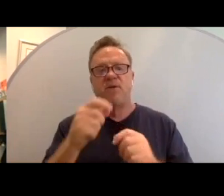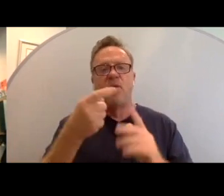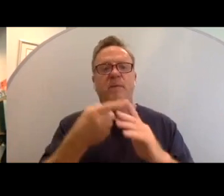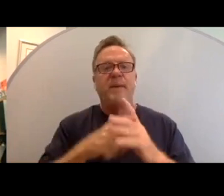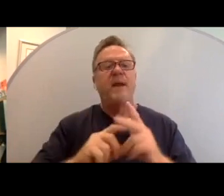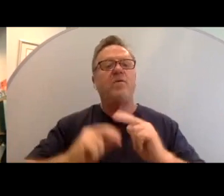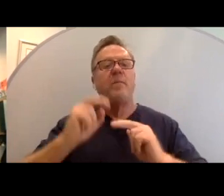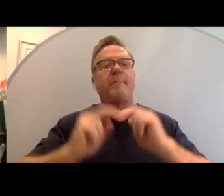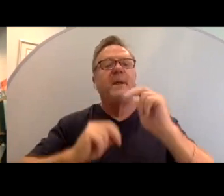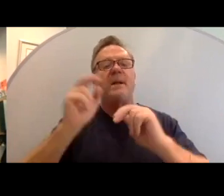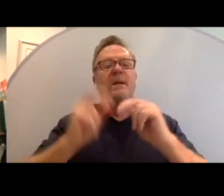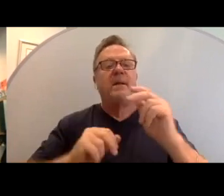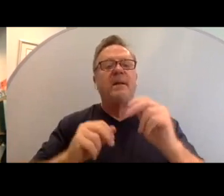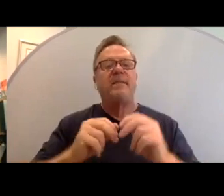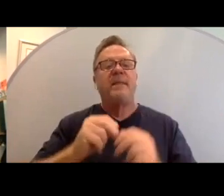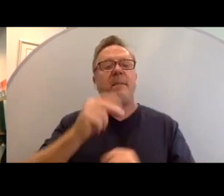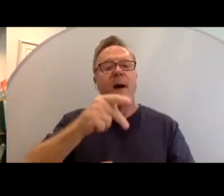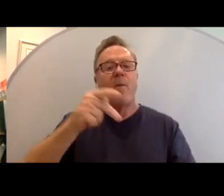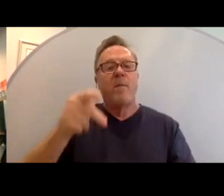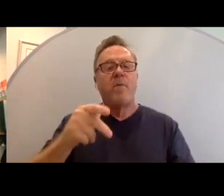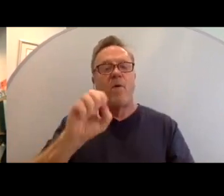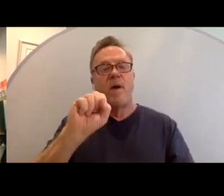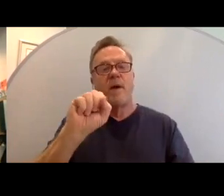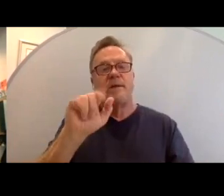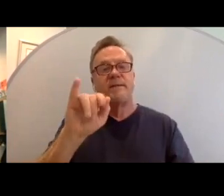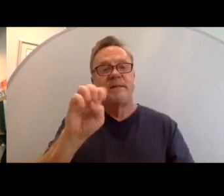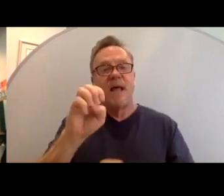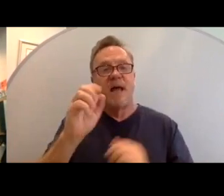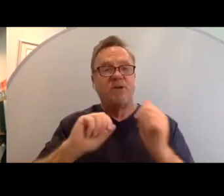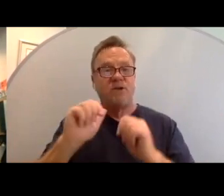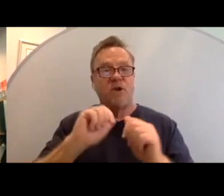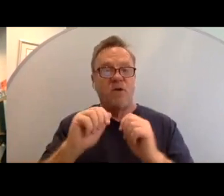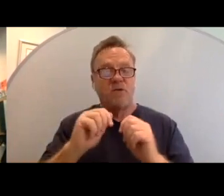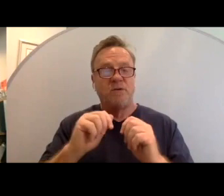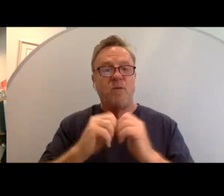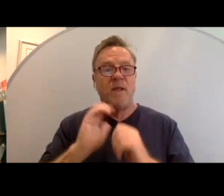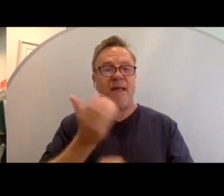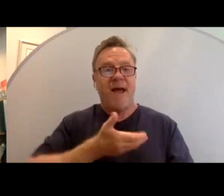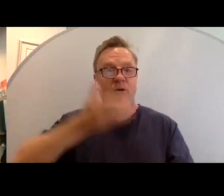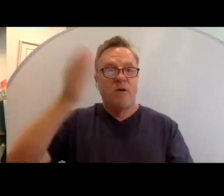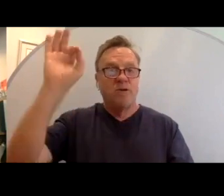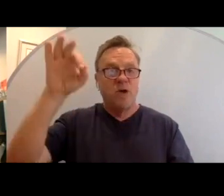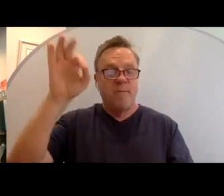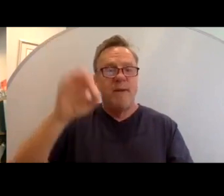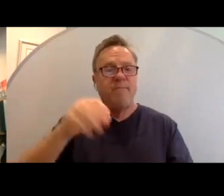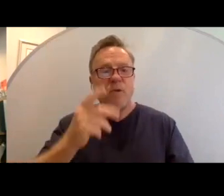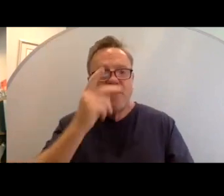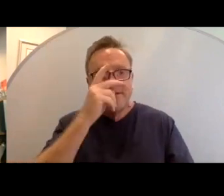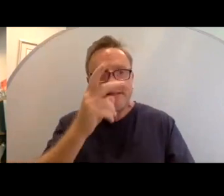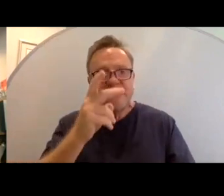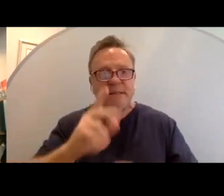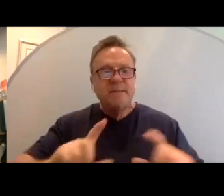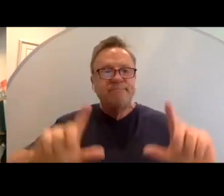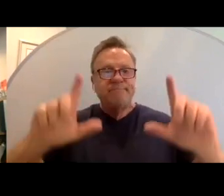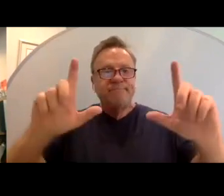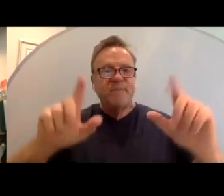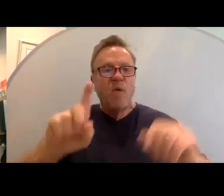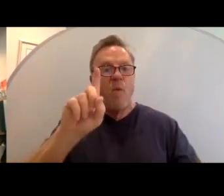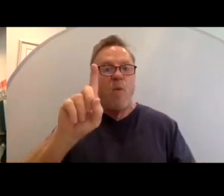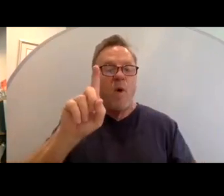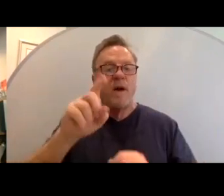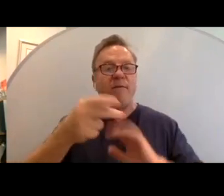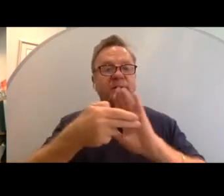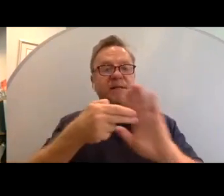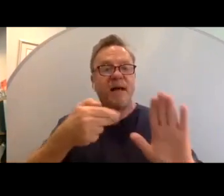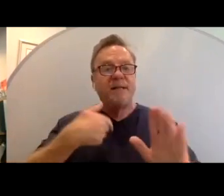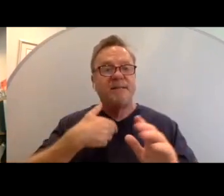these PowerPoint slideshows with our liturgy. What you're seeing here on the screen is one of the slides that I